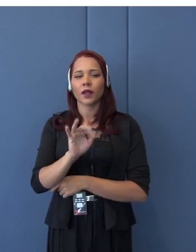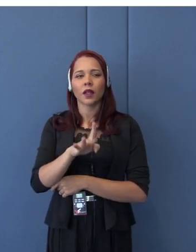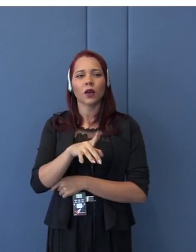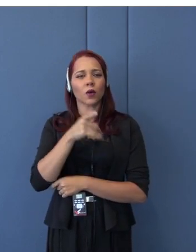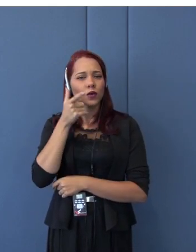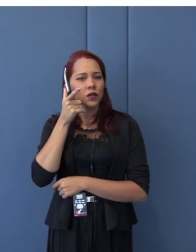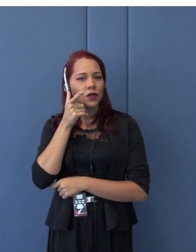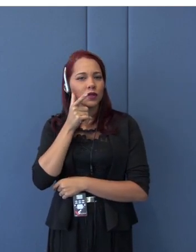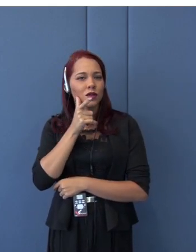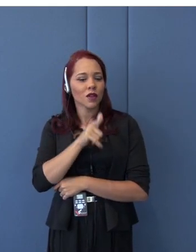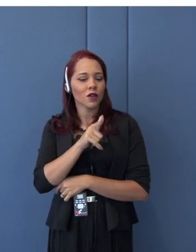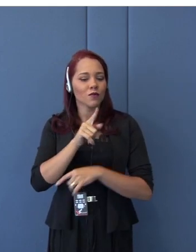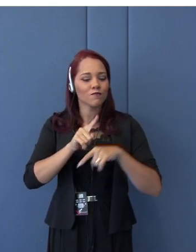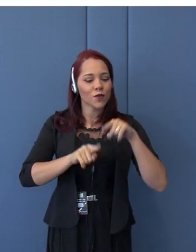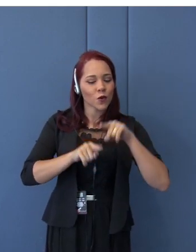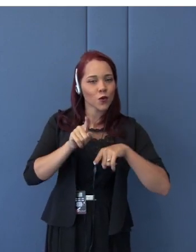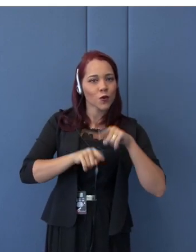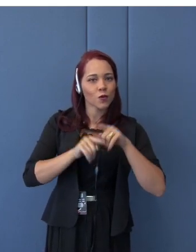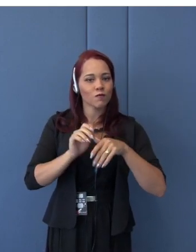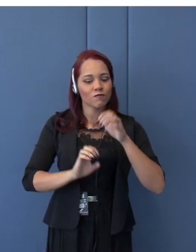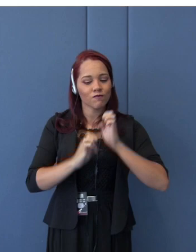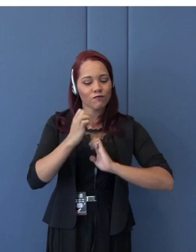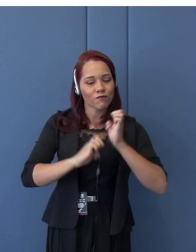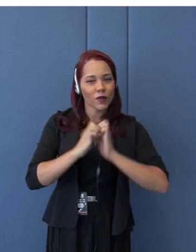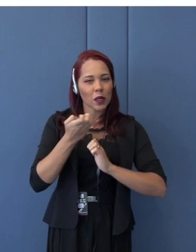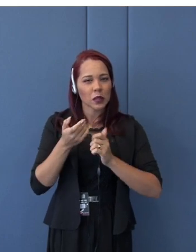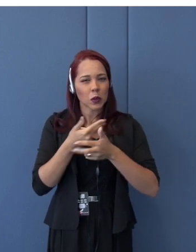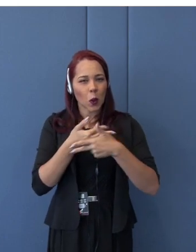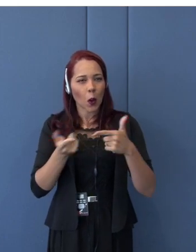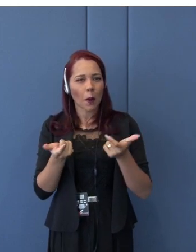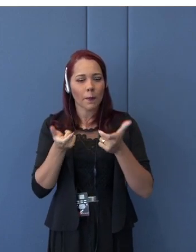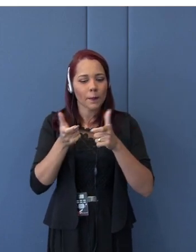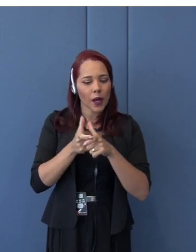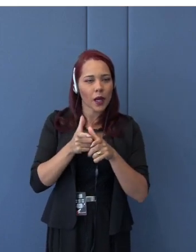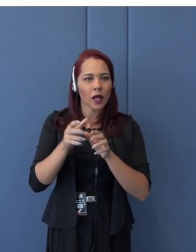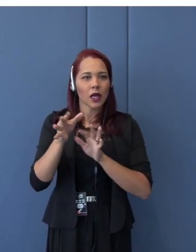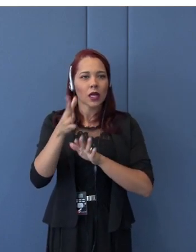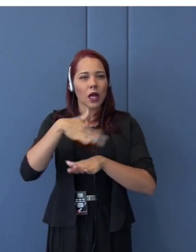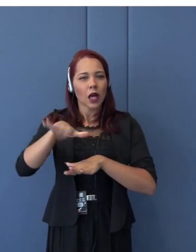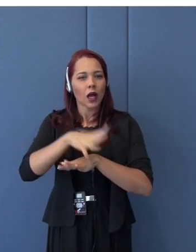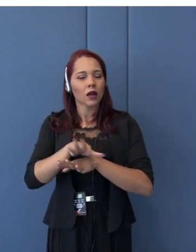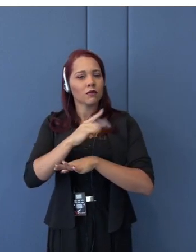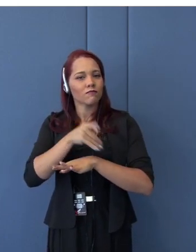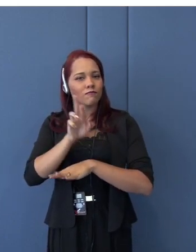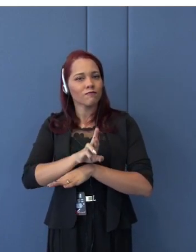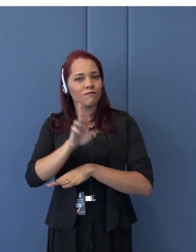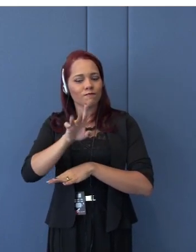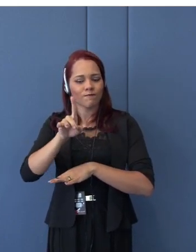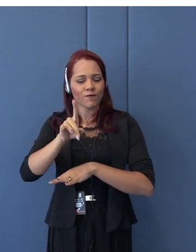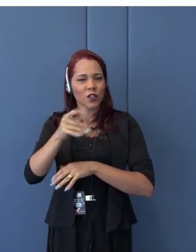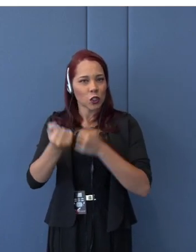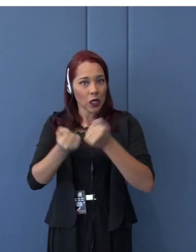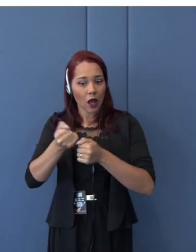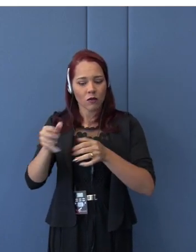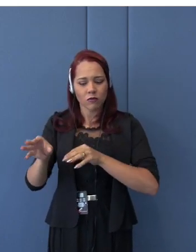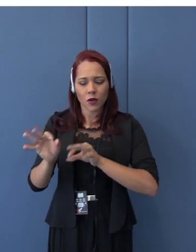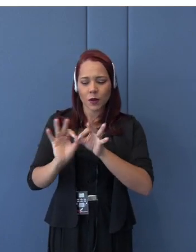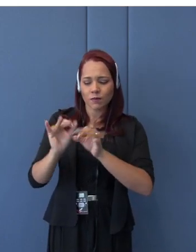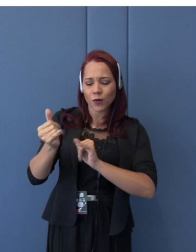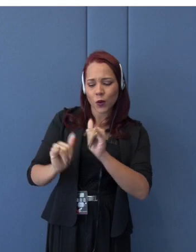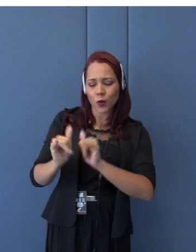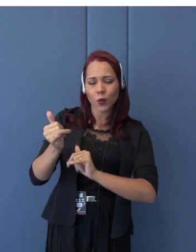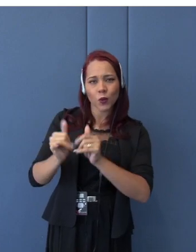you know, bits and pieces of parts and components, respectively. And, those Japanese companies